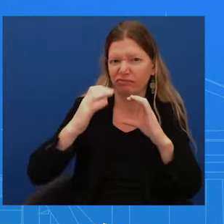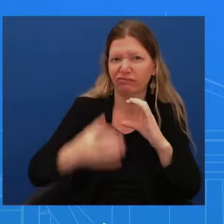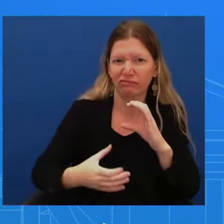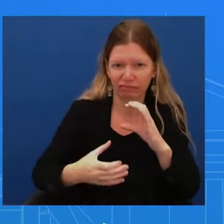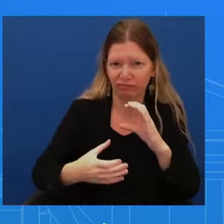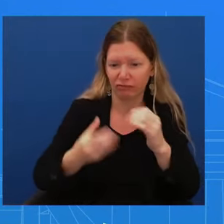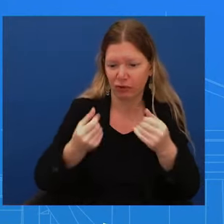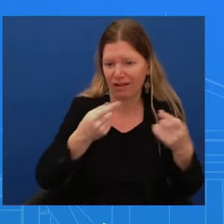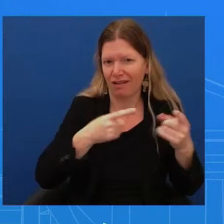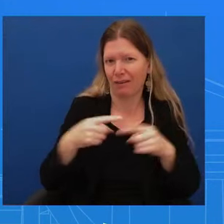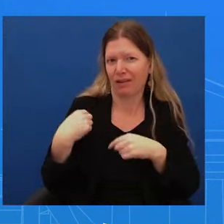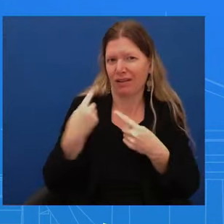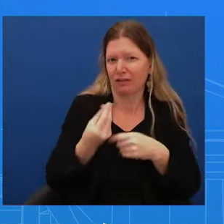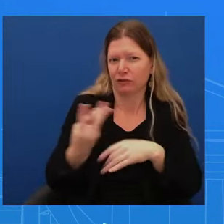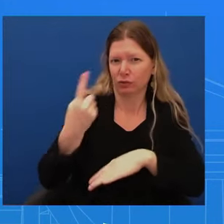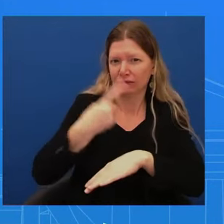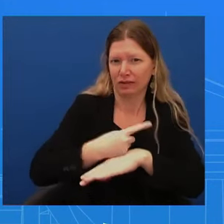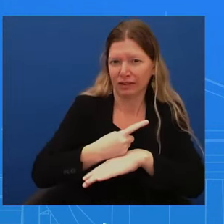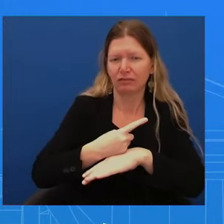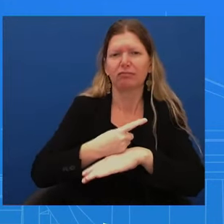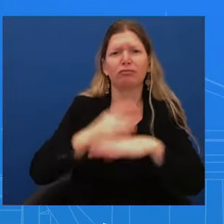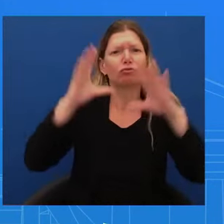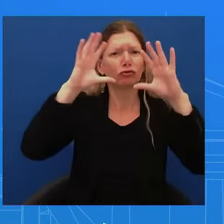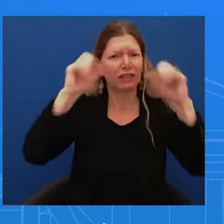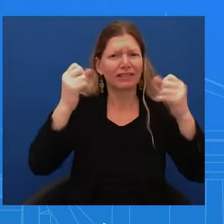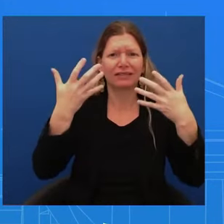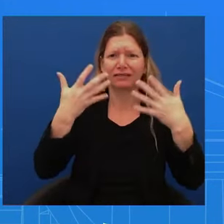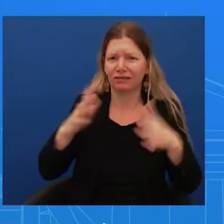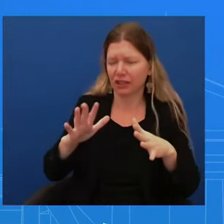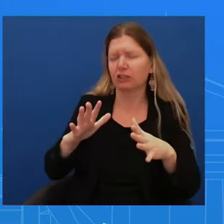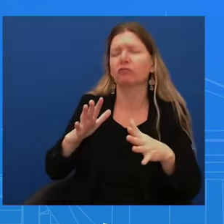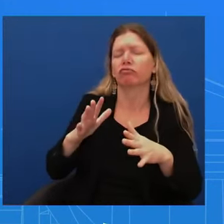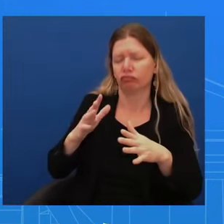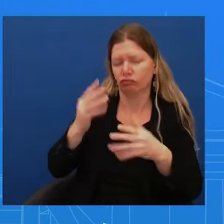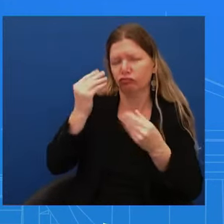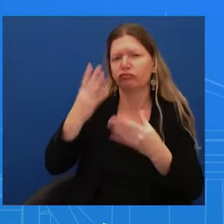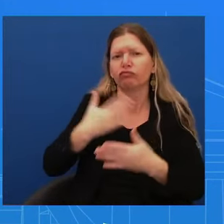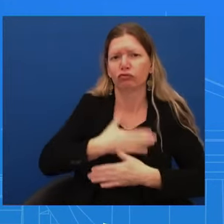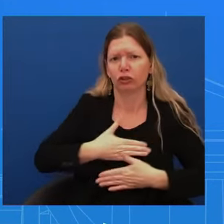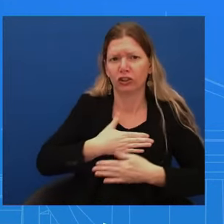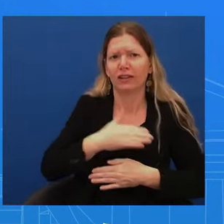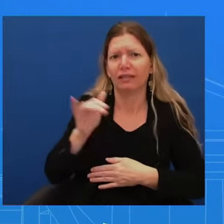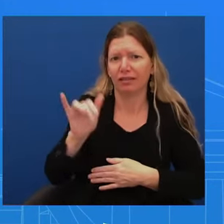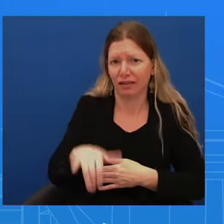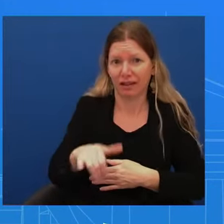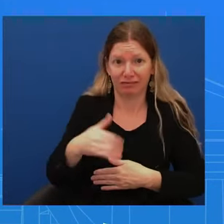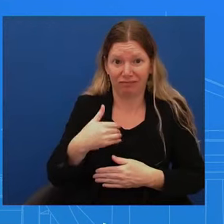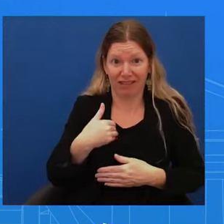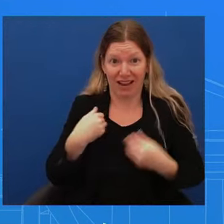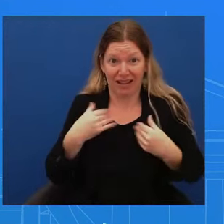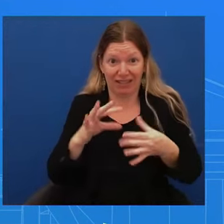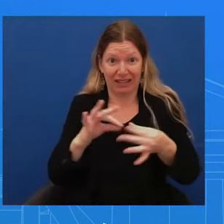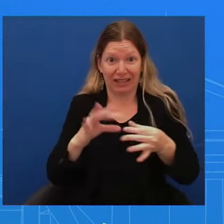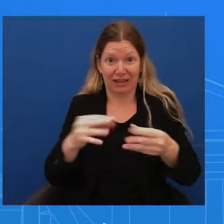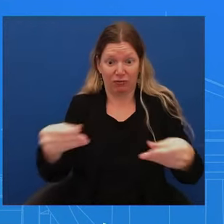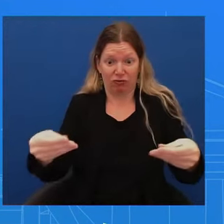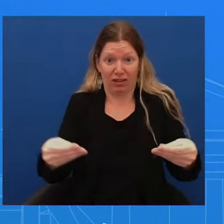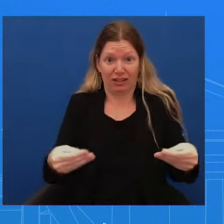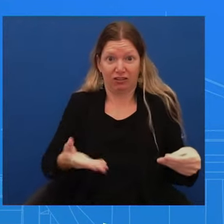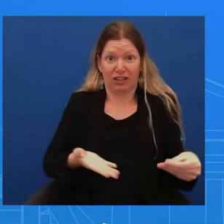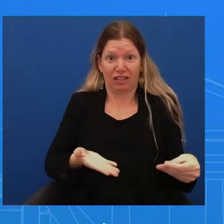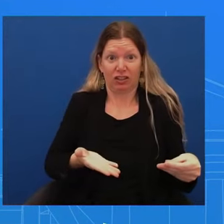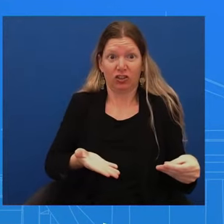me, but I'm sure you've seen it. And one of the things that's in here, he said, is I also understand the media concerns about transparency,